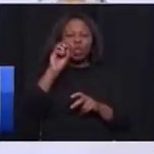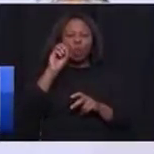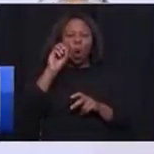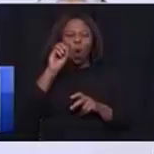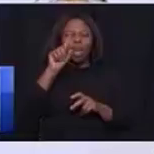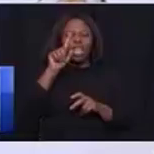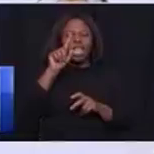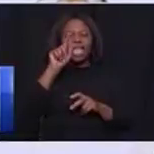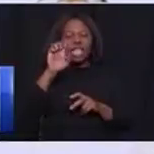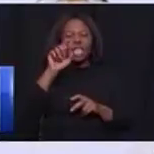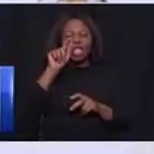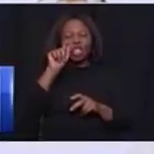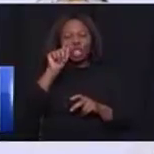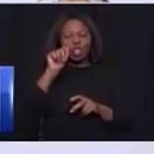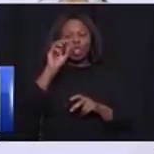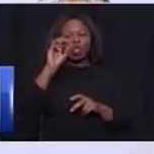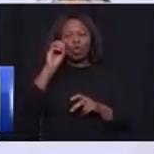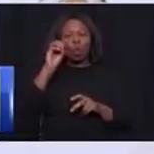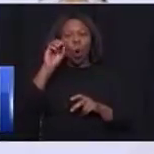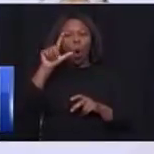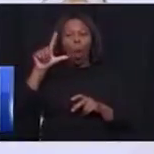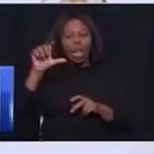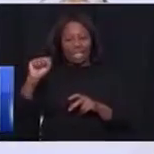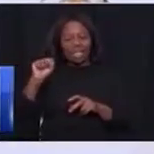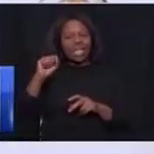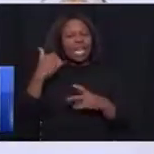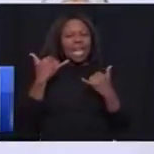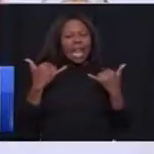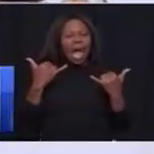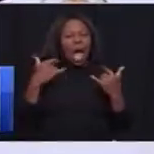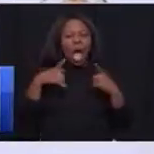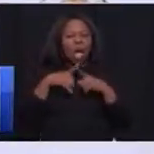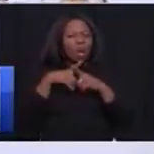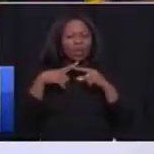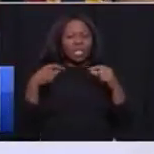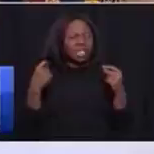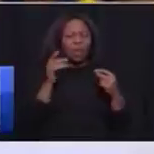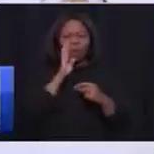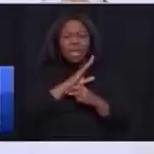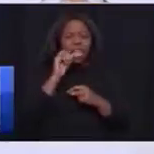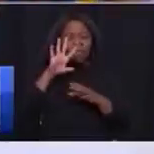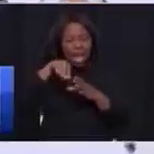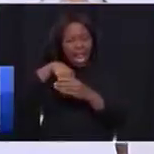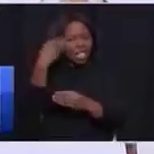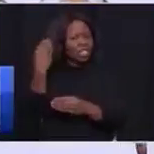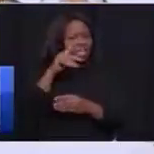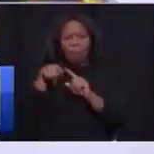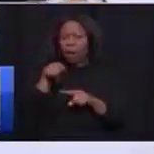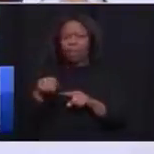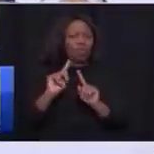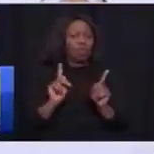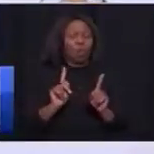firstly our position has not changed on e-tols it wasn't for elections it wasn't for elections